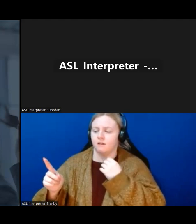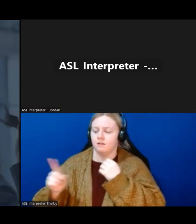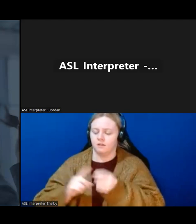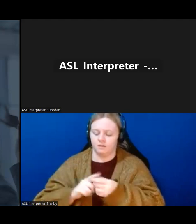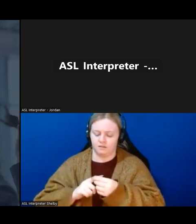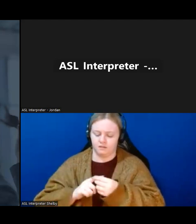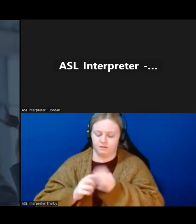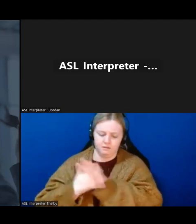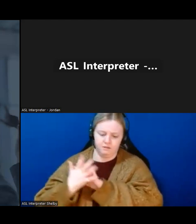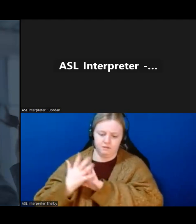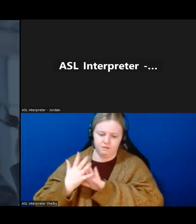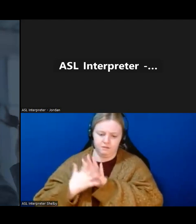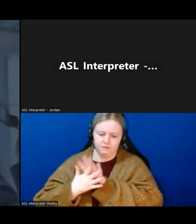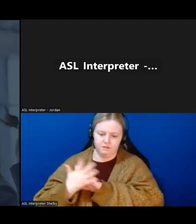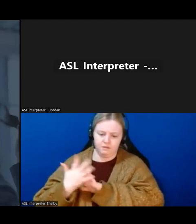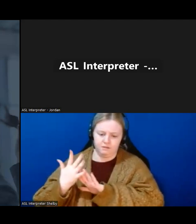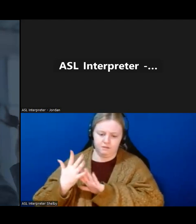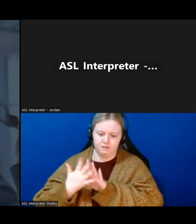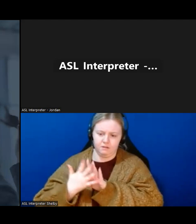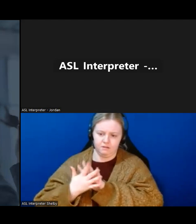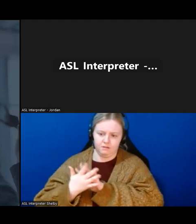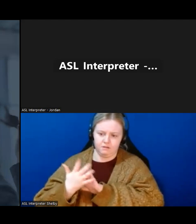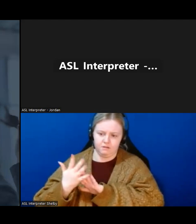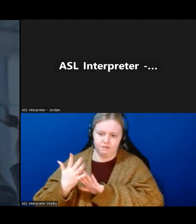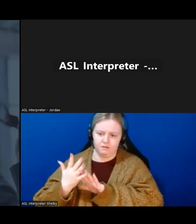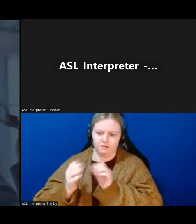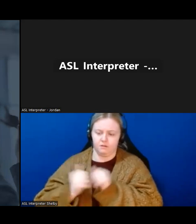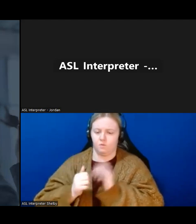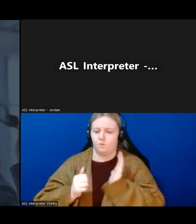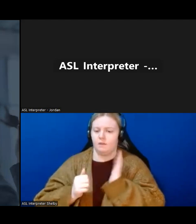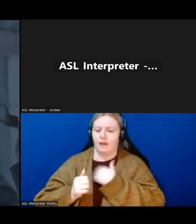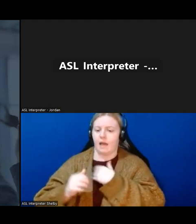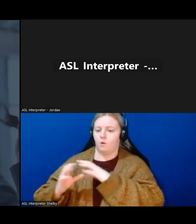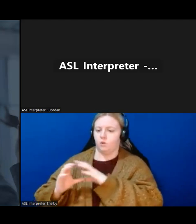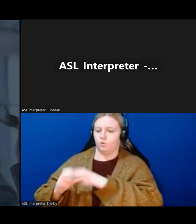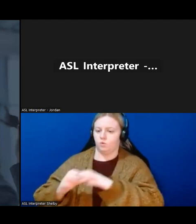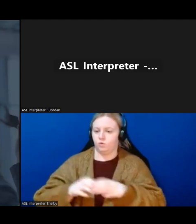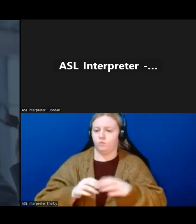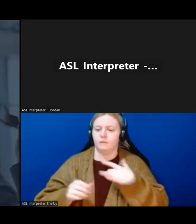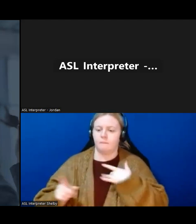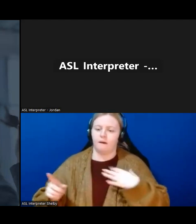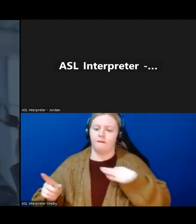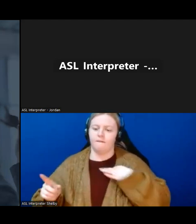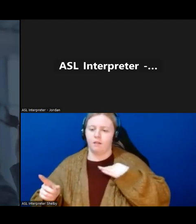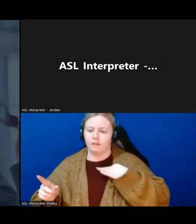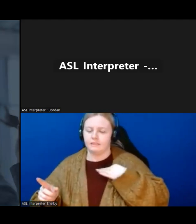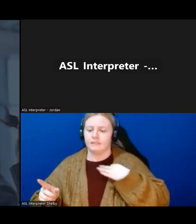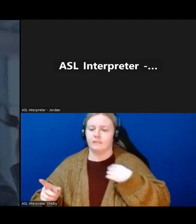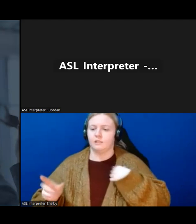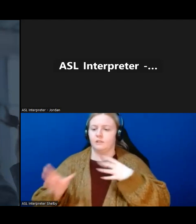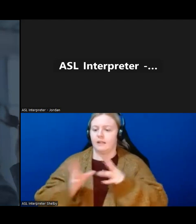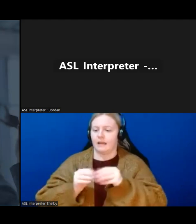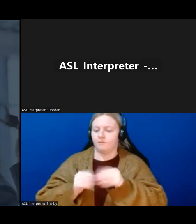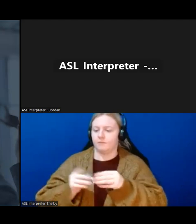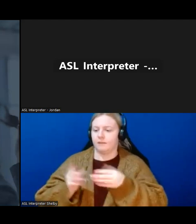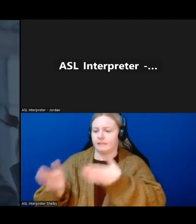where, especially with our group and that type of thing. Many of us are groups of volunteers that hold our meetings at the Jumping Bean or